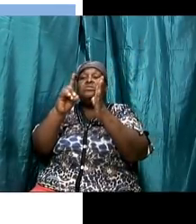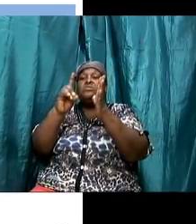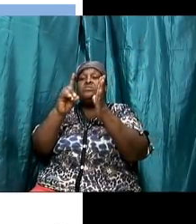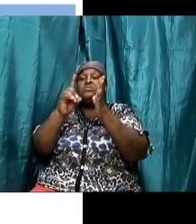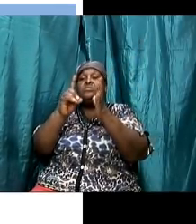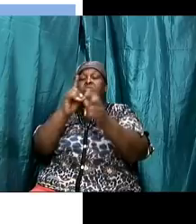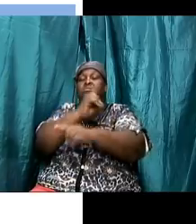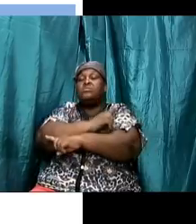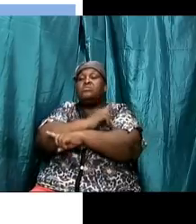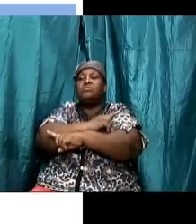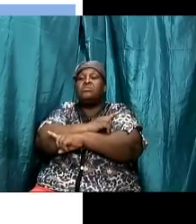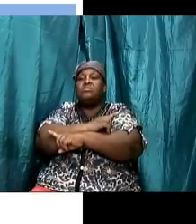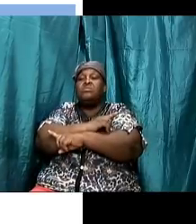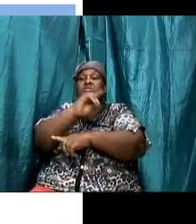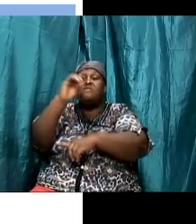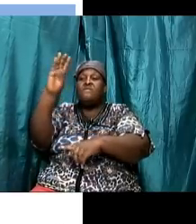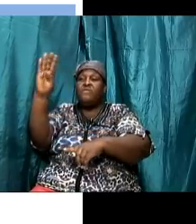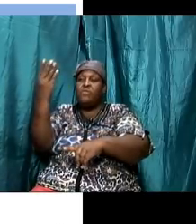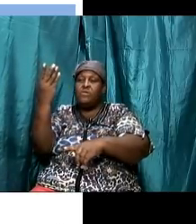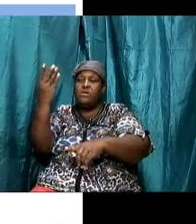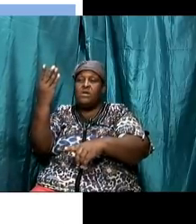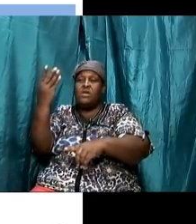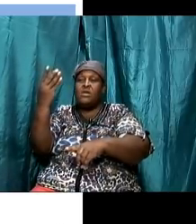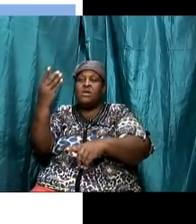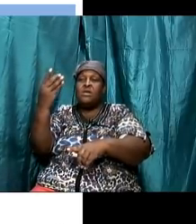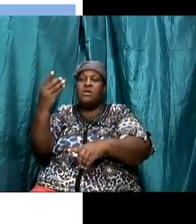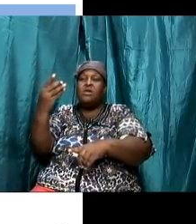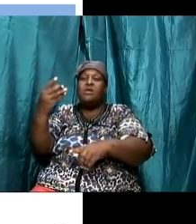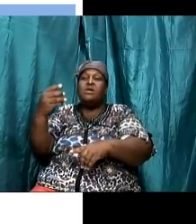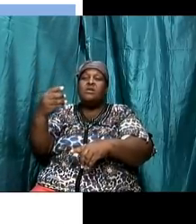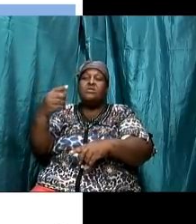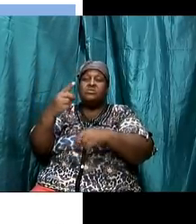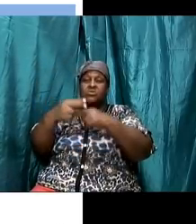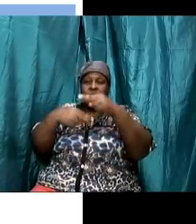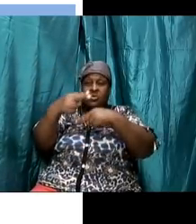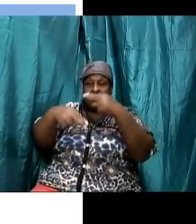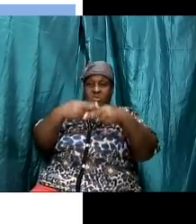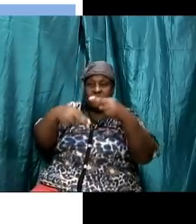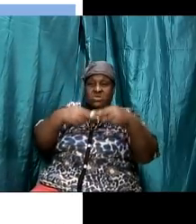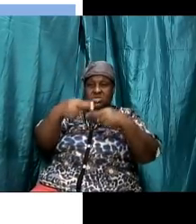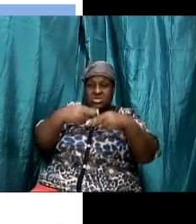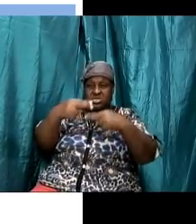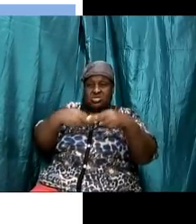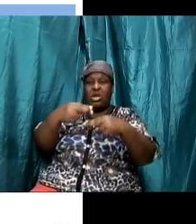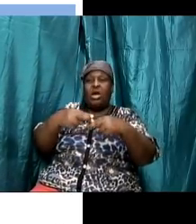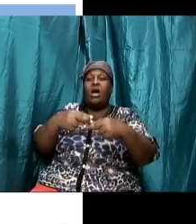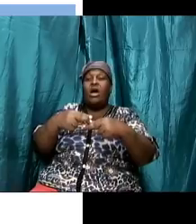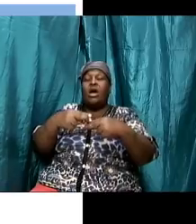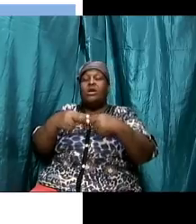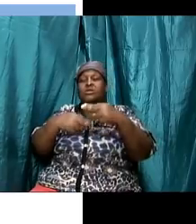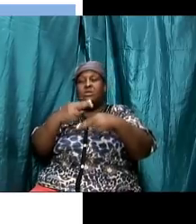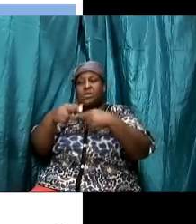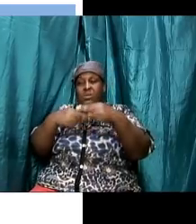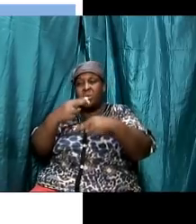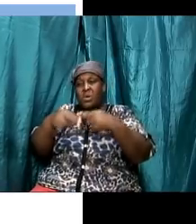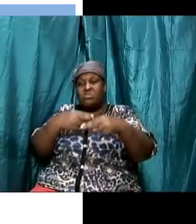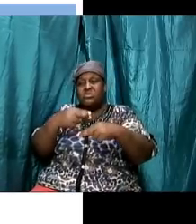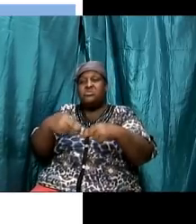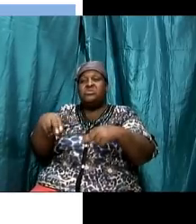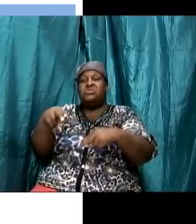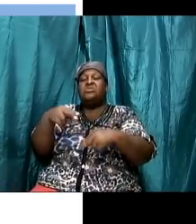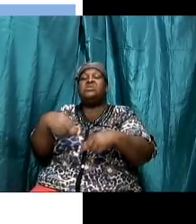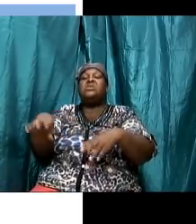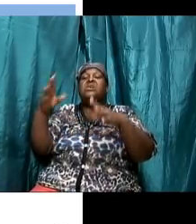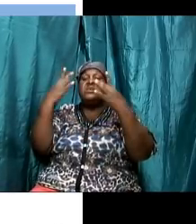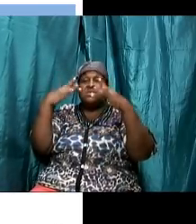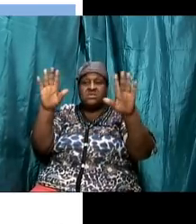you know how i know that the sabbath could not be a moral law because while jesus allowed the disciples to pluck corn